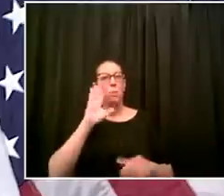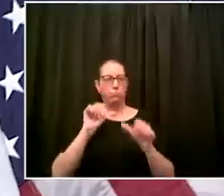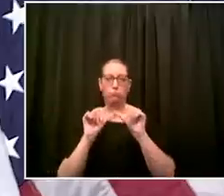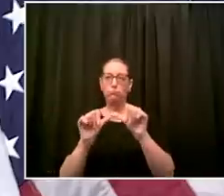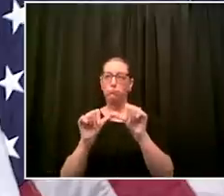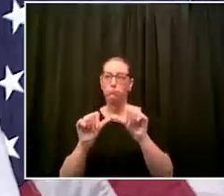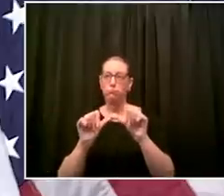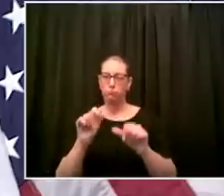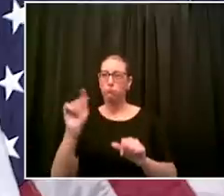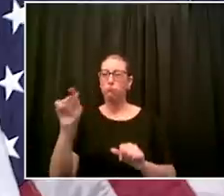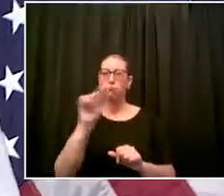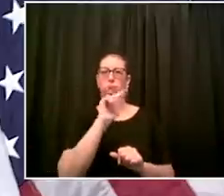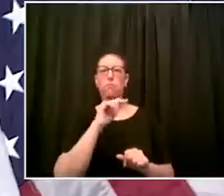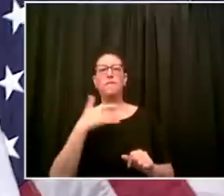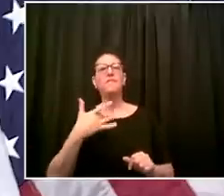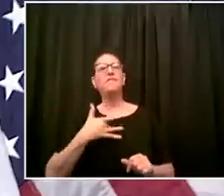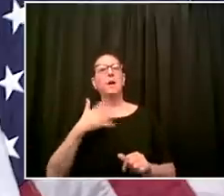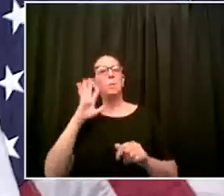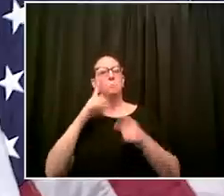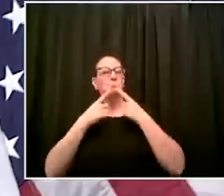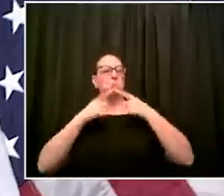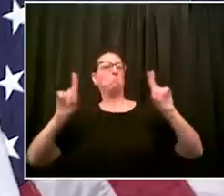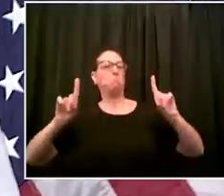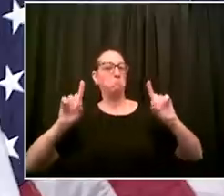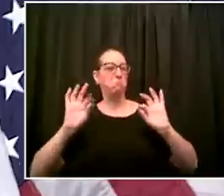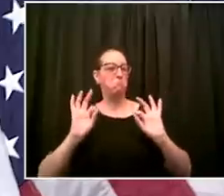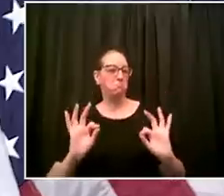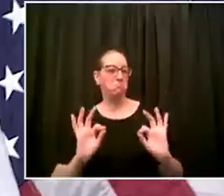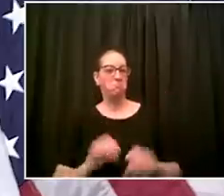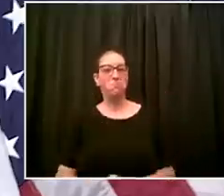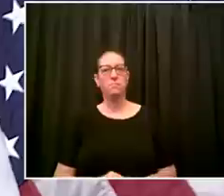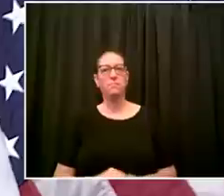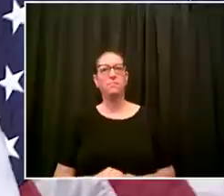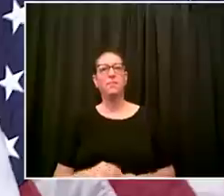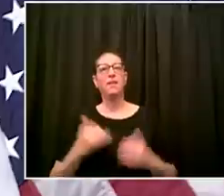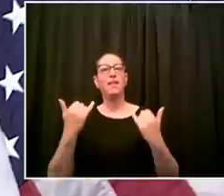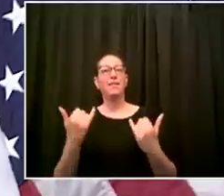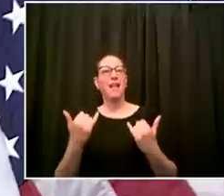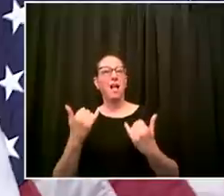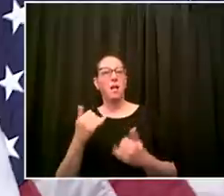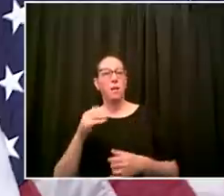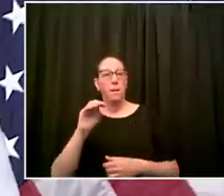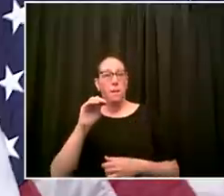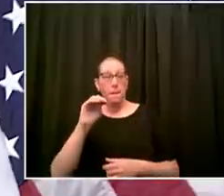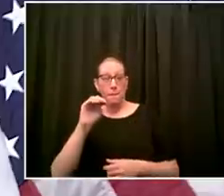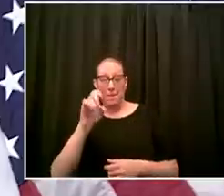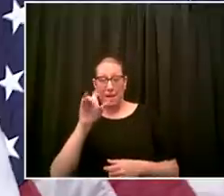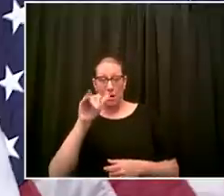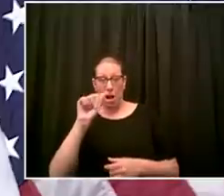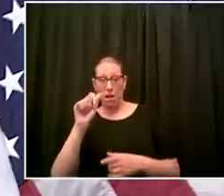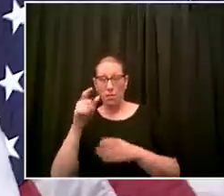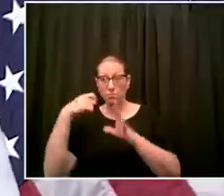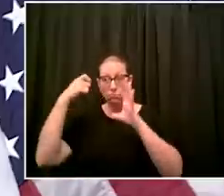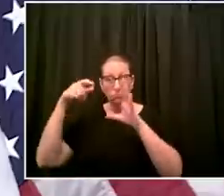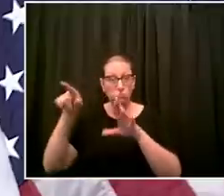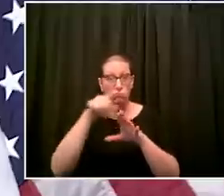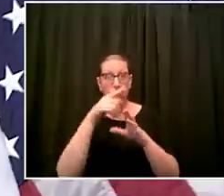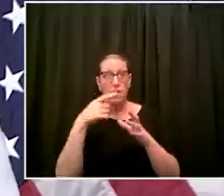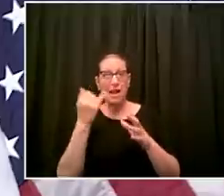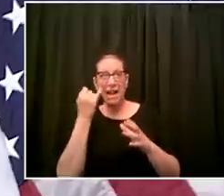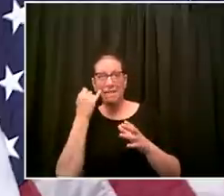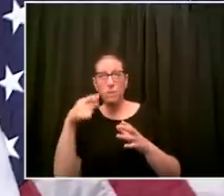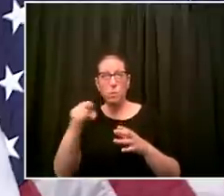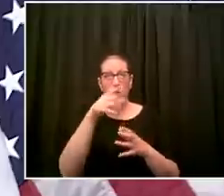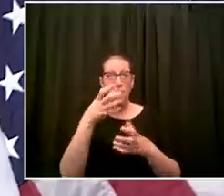and just to all members of the media anytime you've got a report of a place where there's gatherings that are not being addressed or a restaurant that's trying to serve